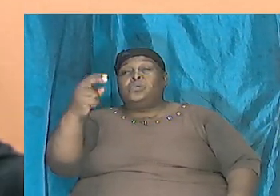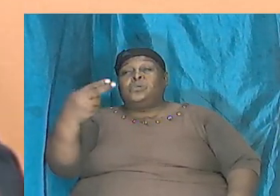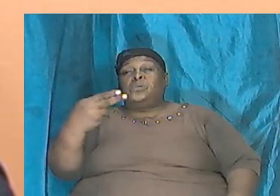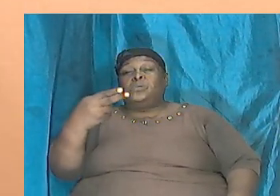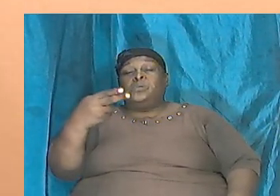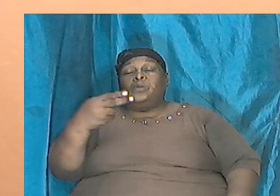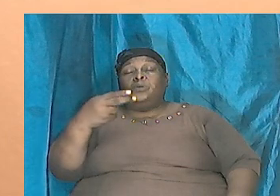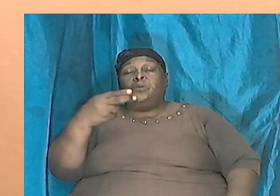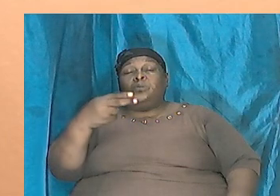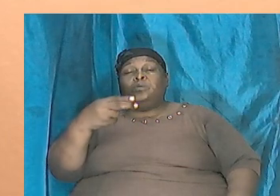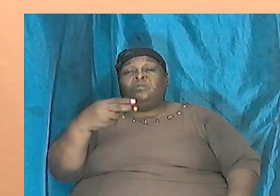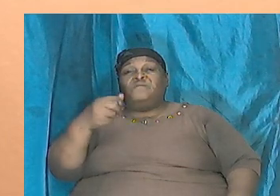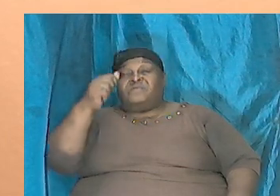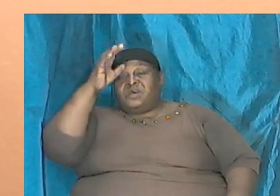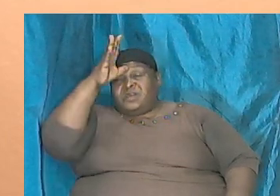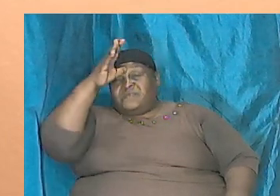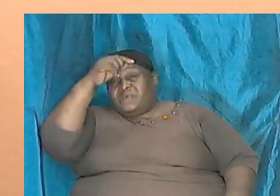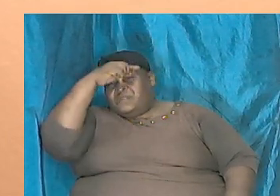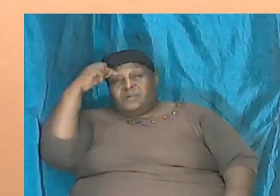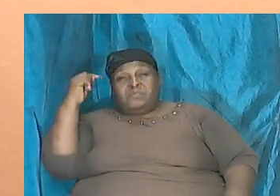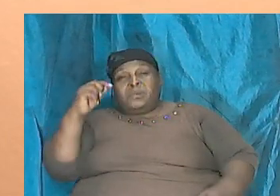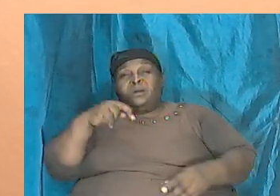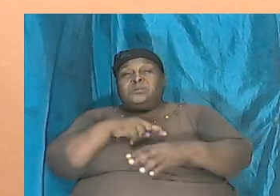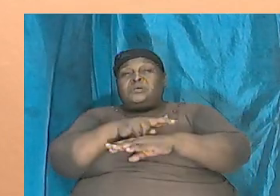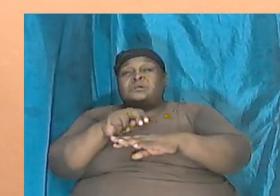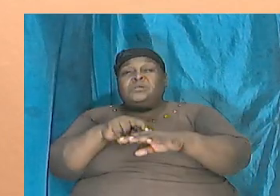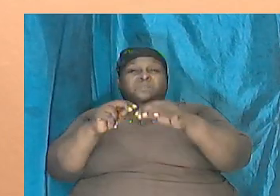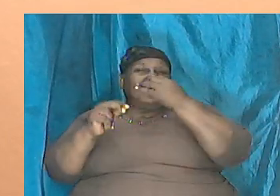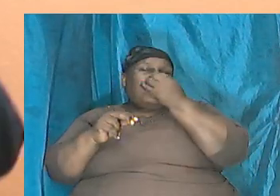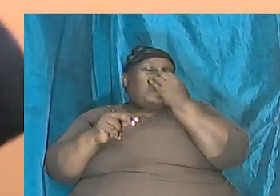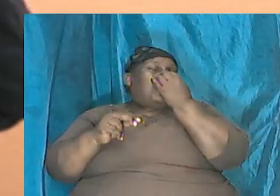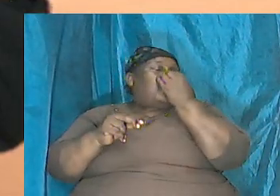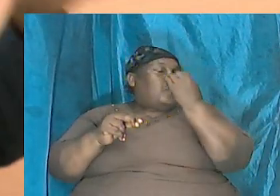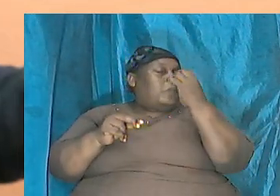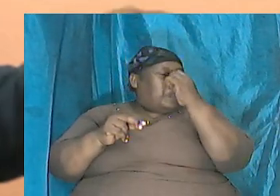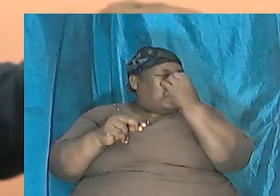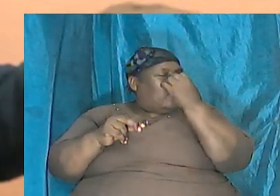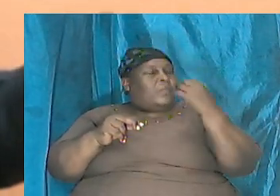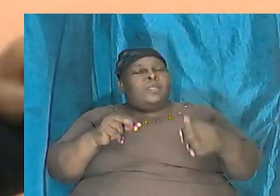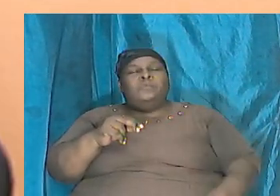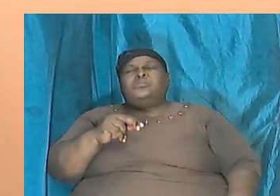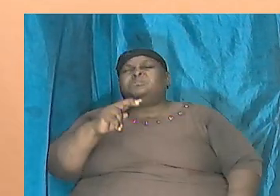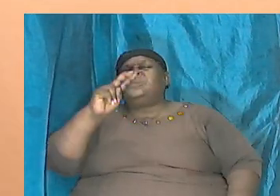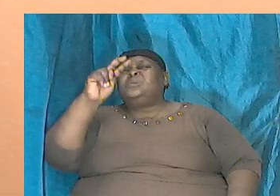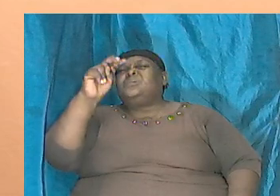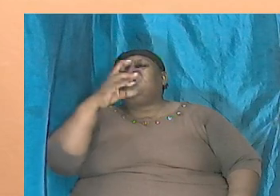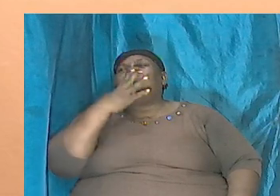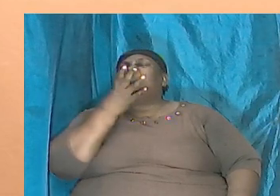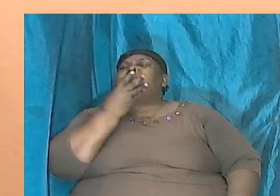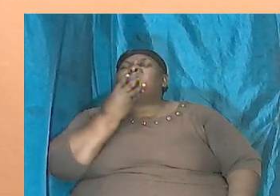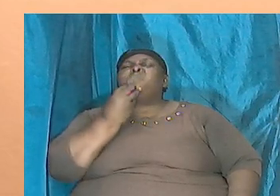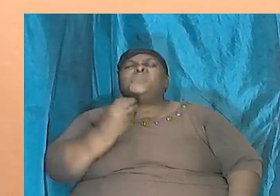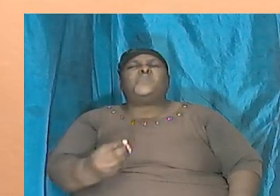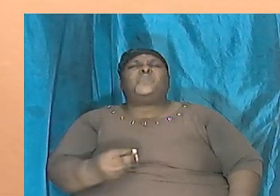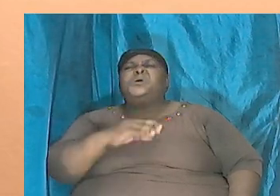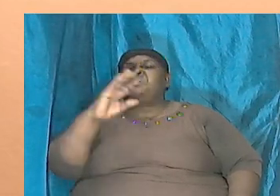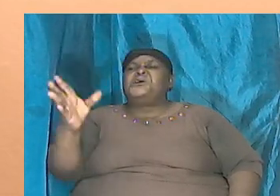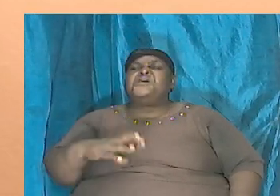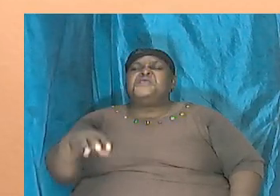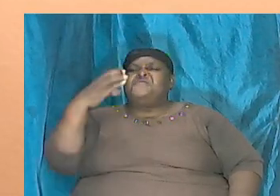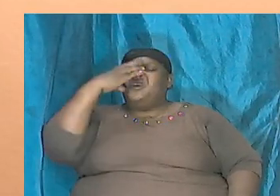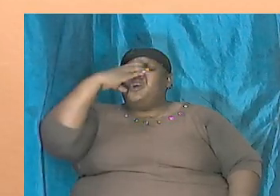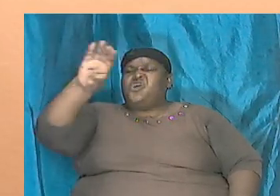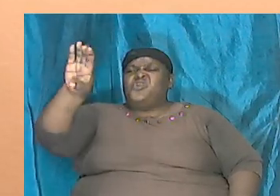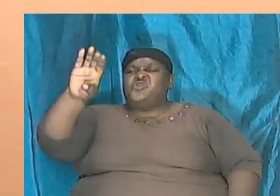black Africans but Noah did not curse Cush Noah cursed